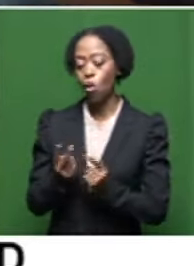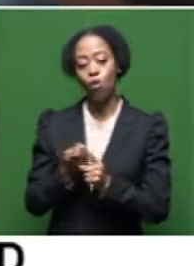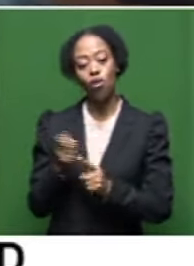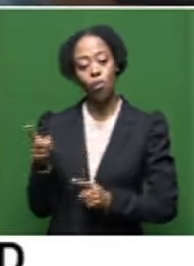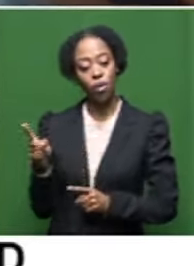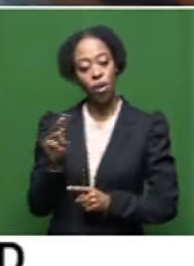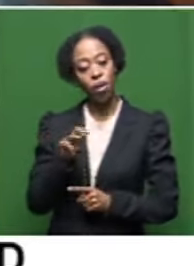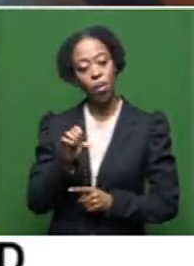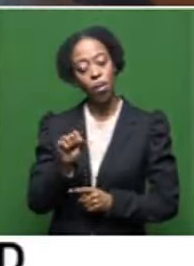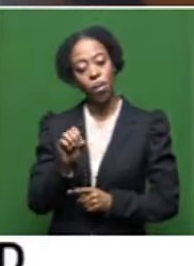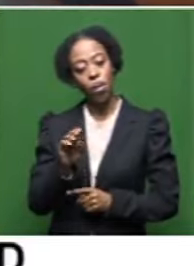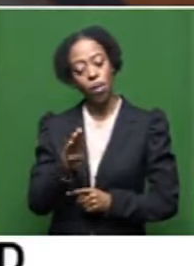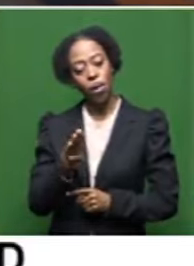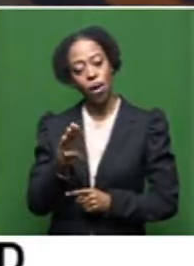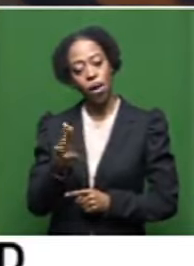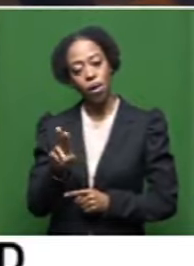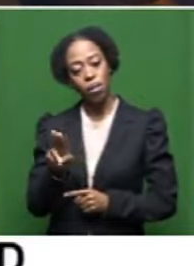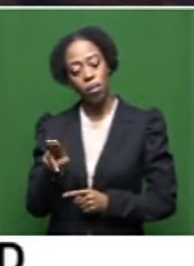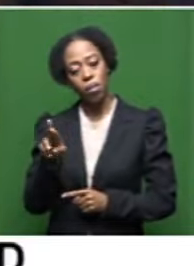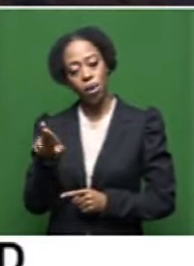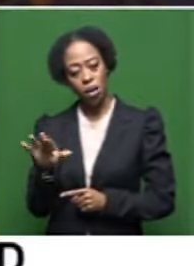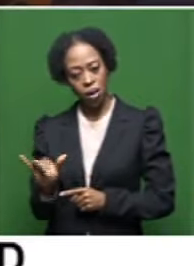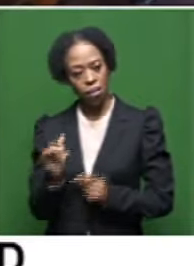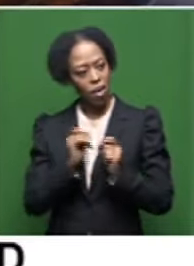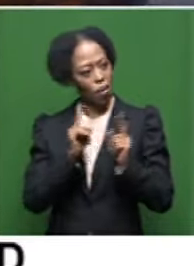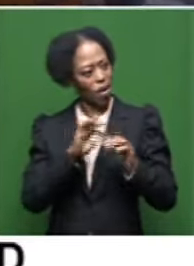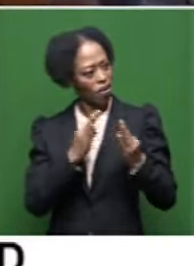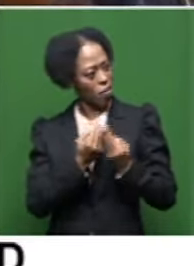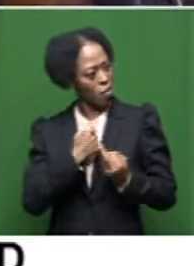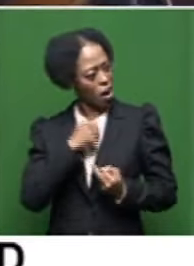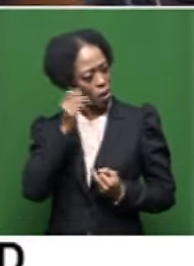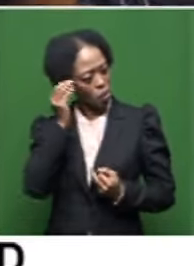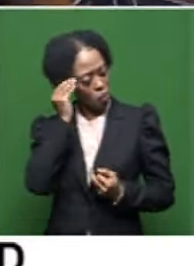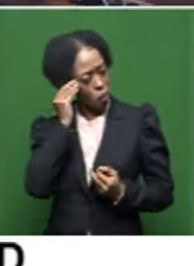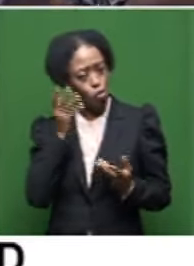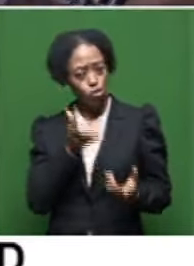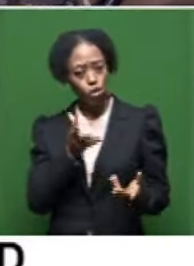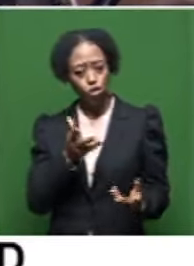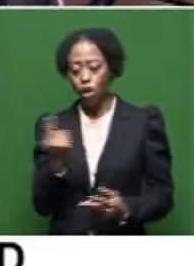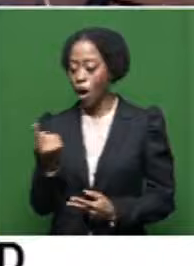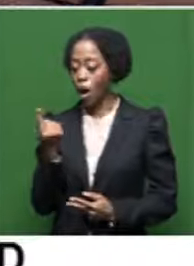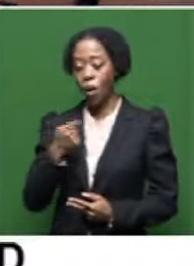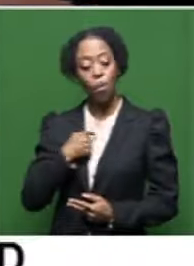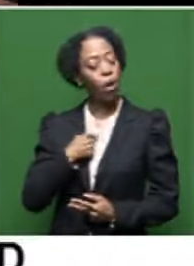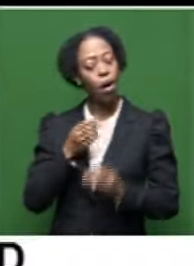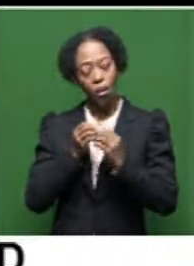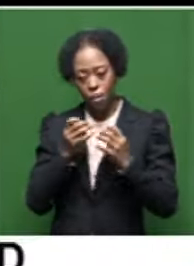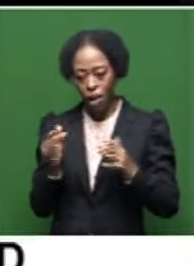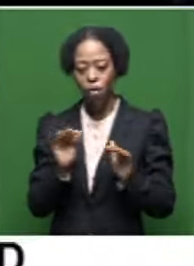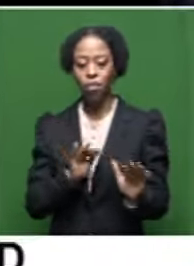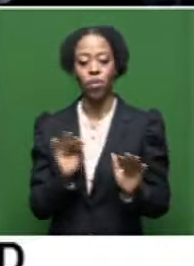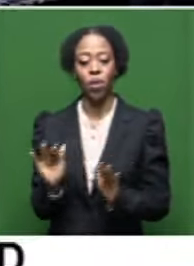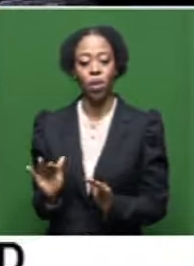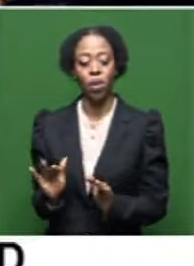and from Sapphire. And I didn't know that he knew my family like this, you know? And it wasn't just me. It was so many people.